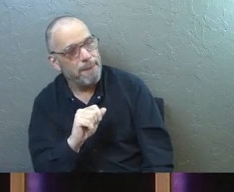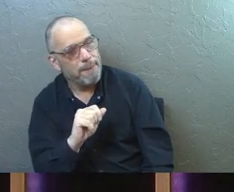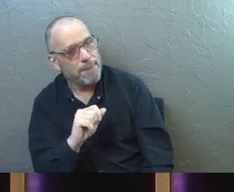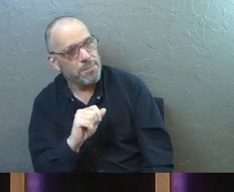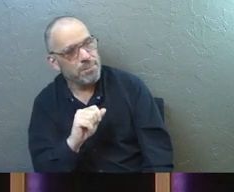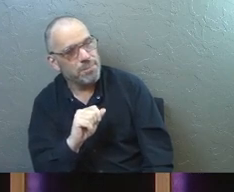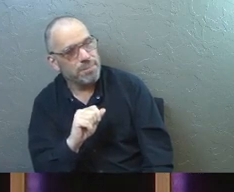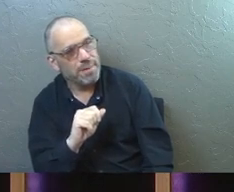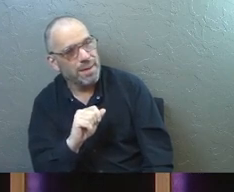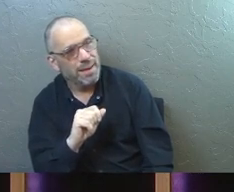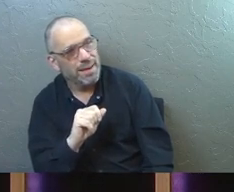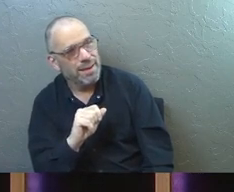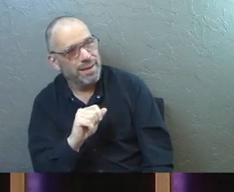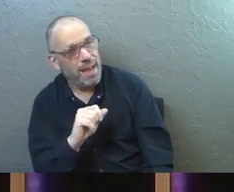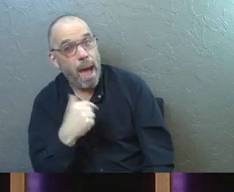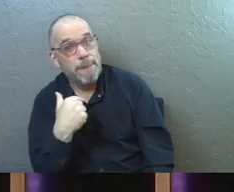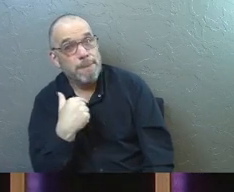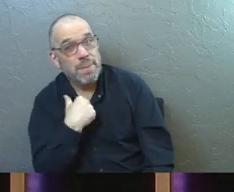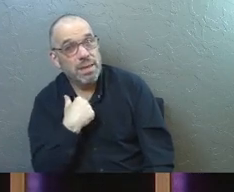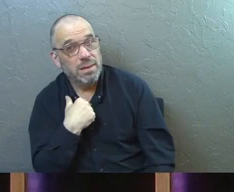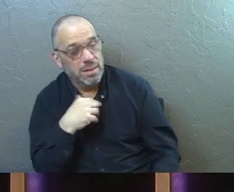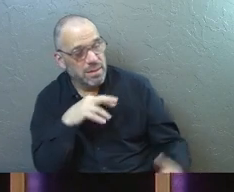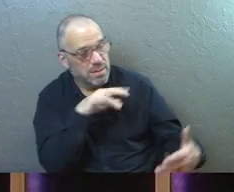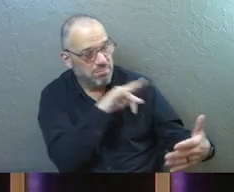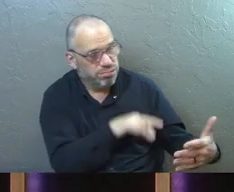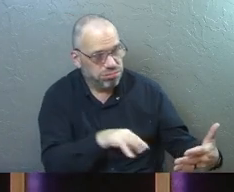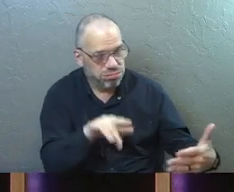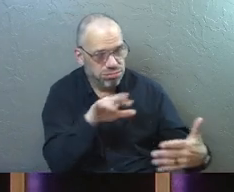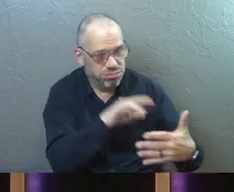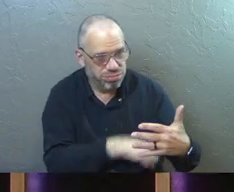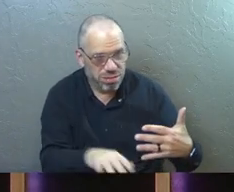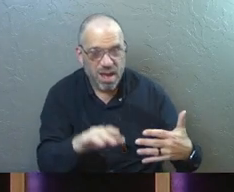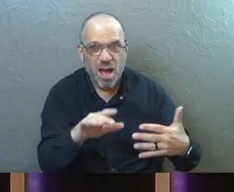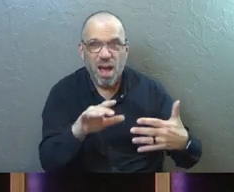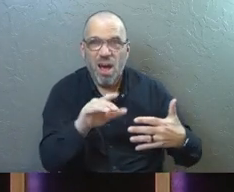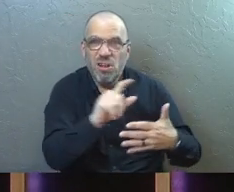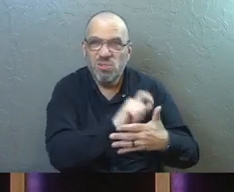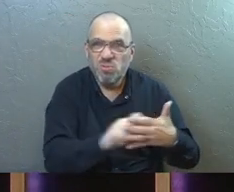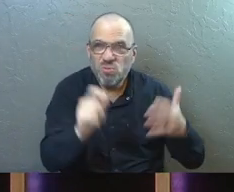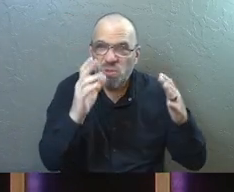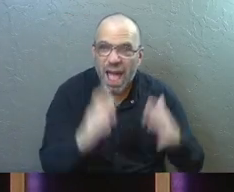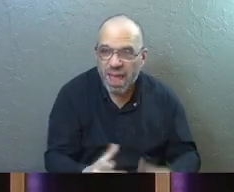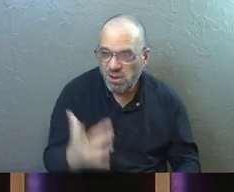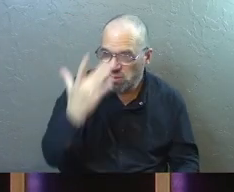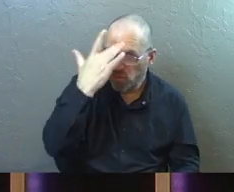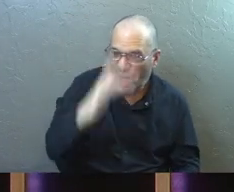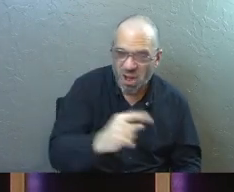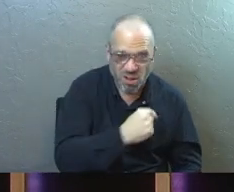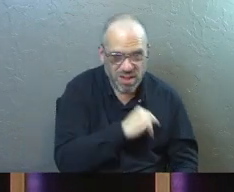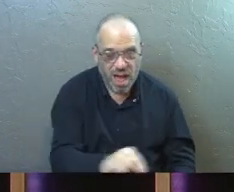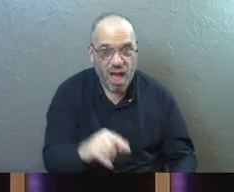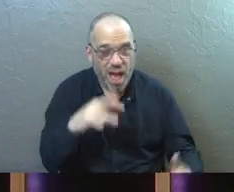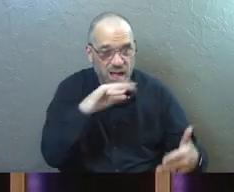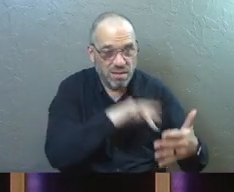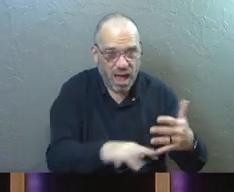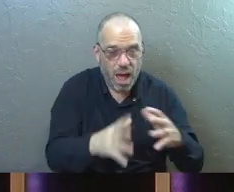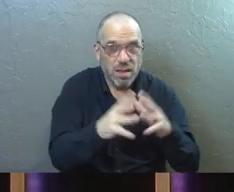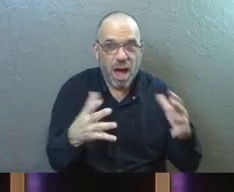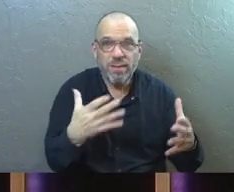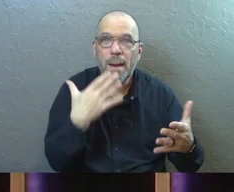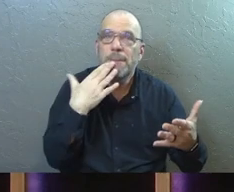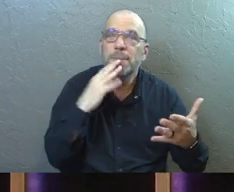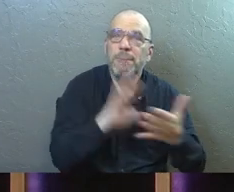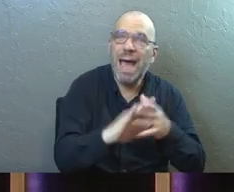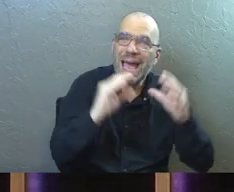Like I said, I've done a lot of studies, scholars and commentaries and things like that on this passage. I will say, I saw a lot of really bad